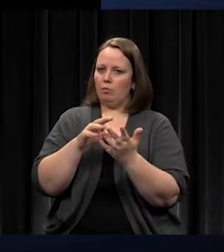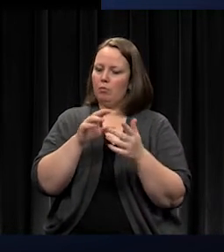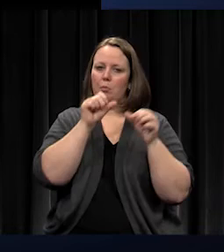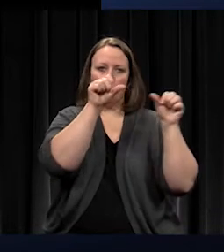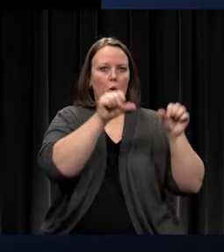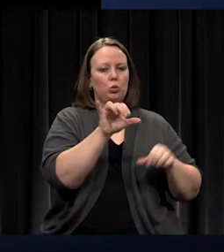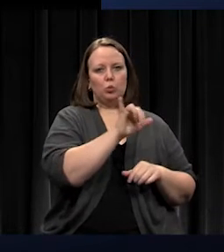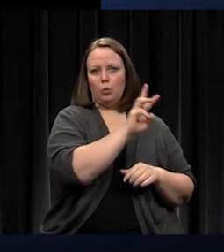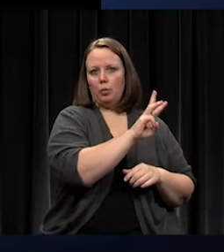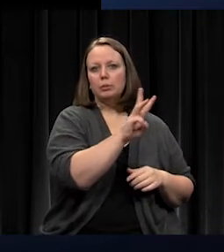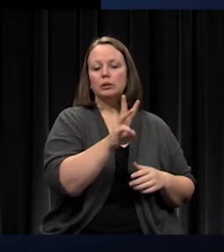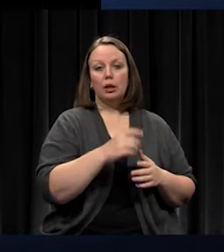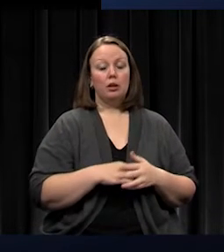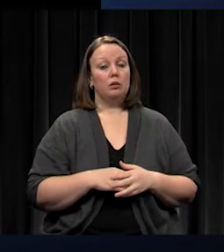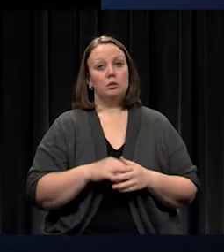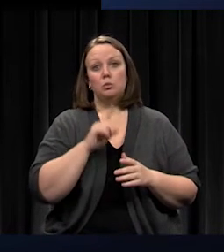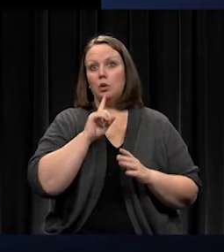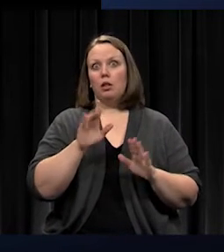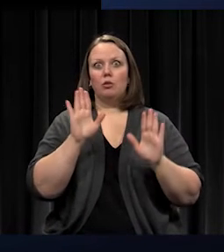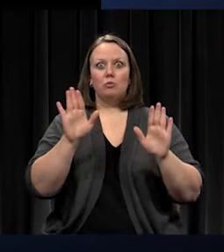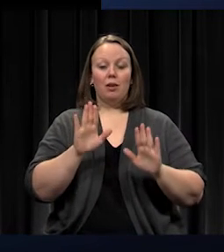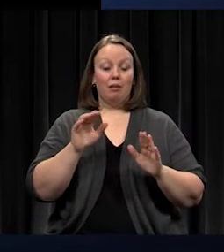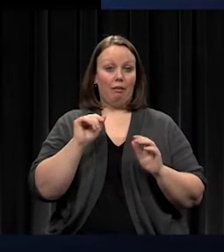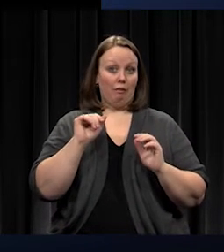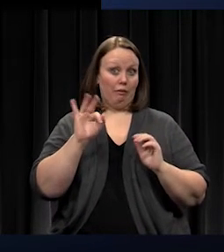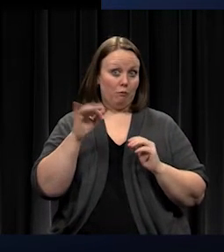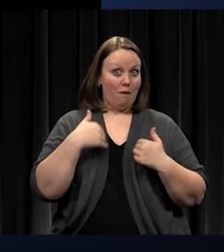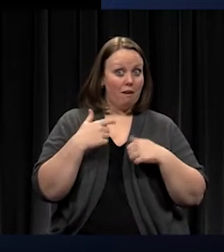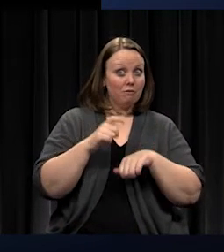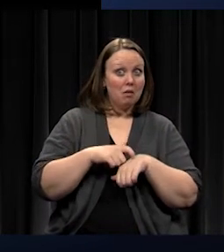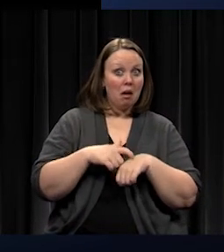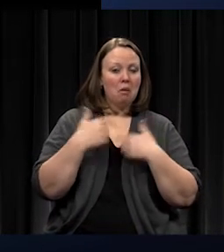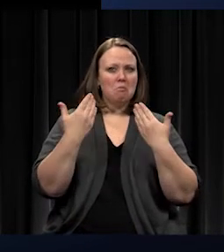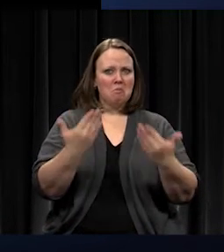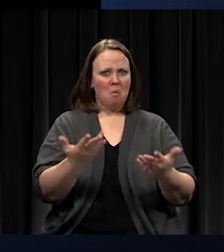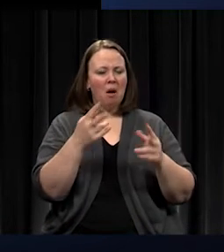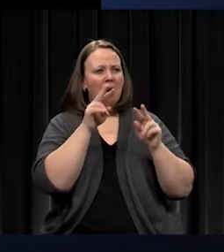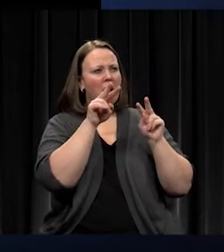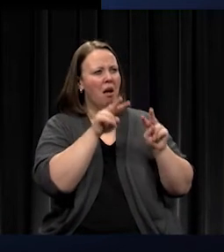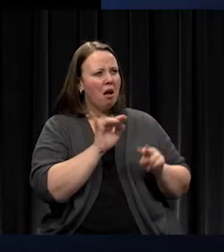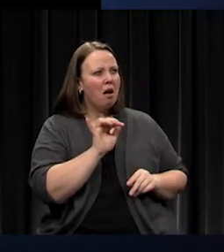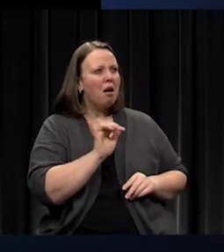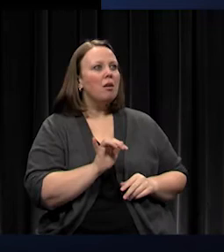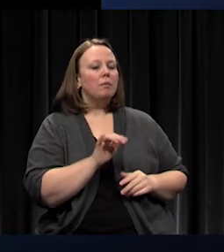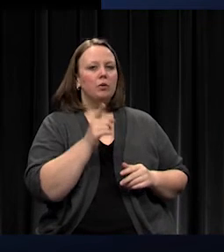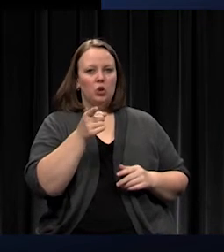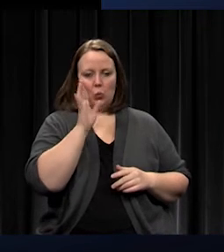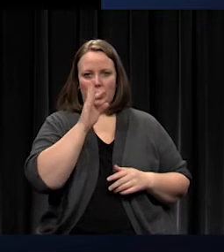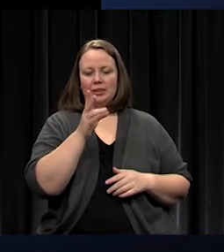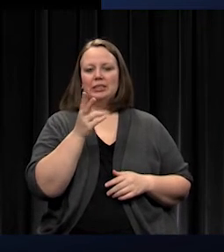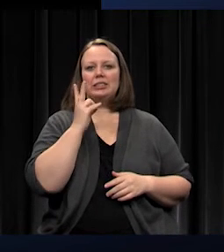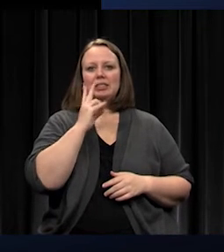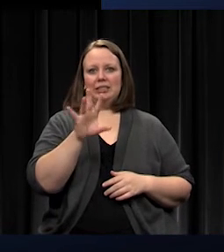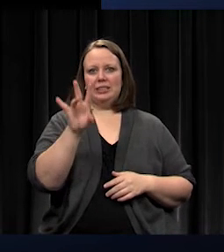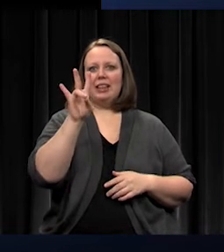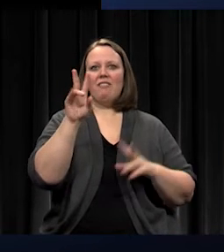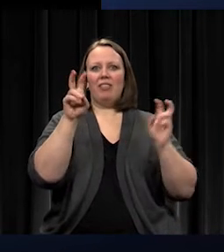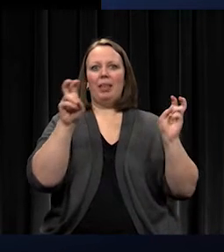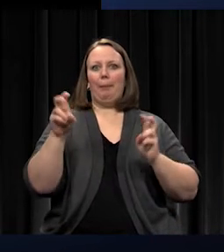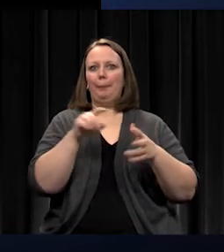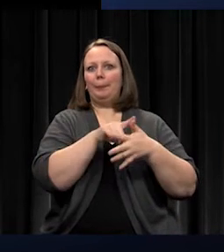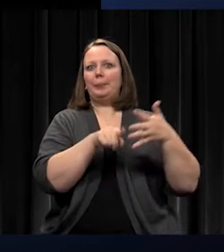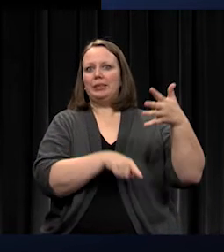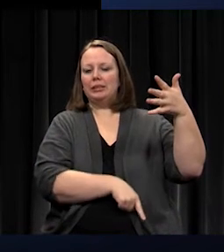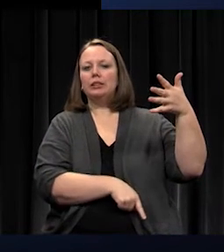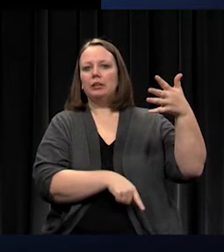fun if you had a chance. Get on and read through the 27 pages of input. You'll see these seven themes. They come really